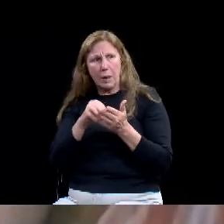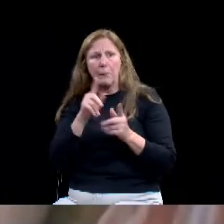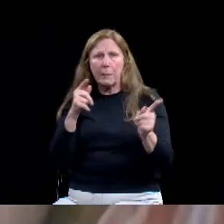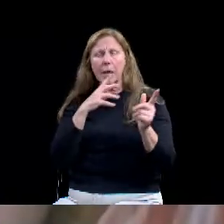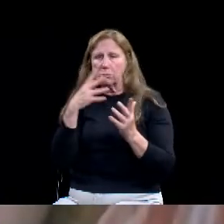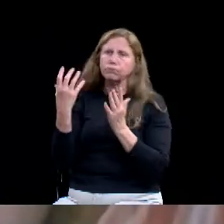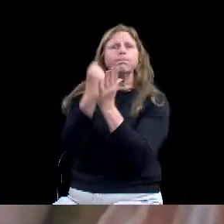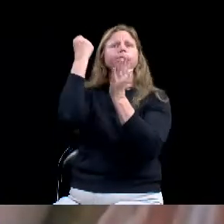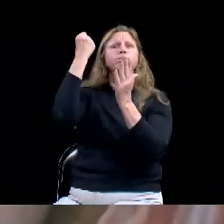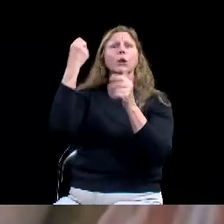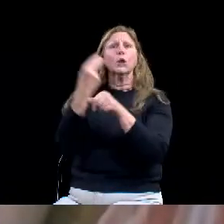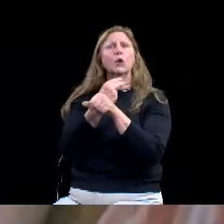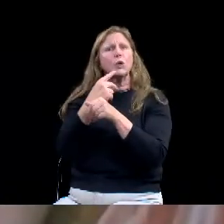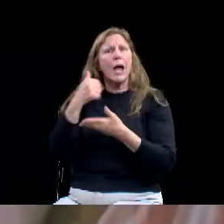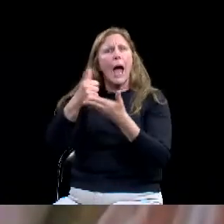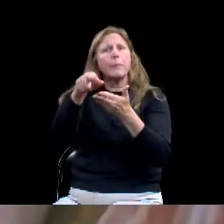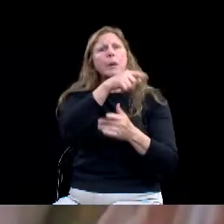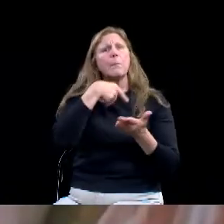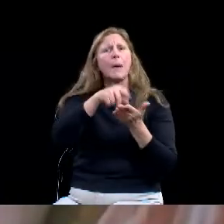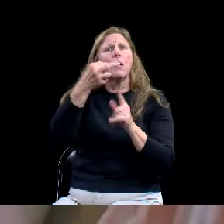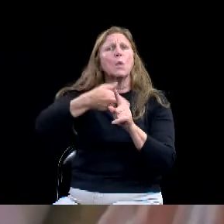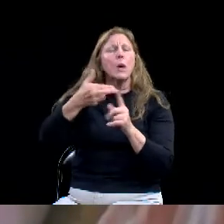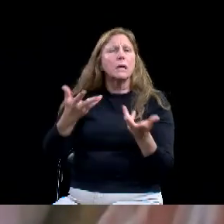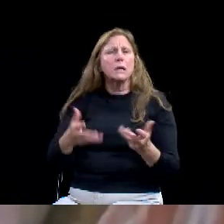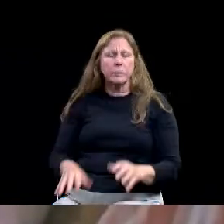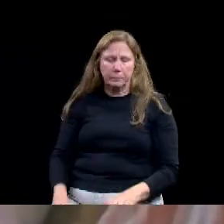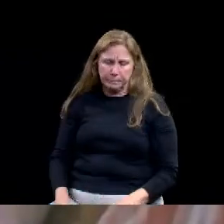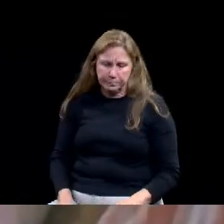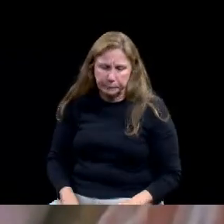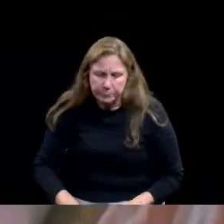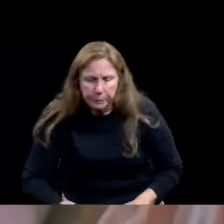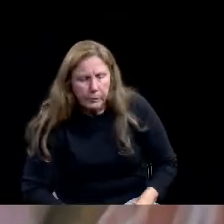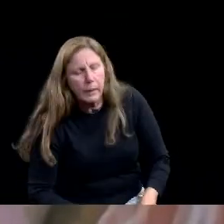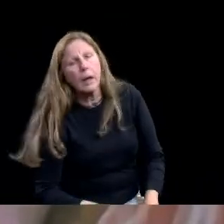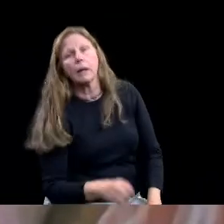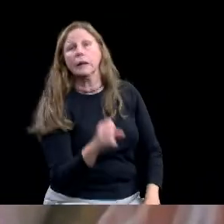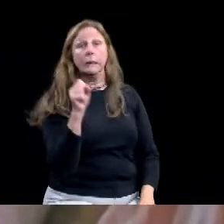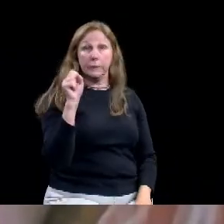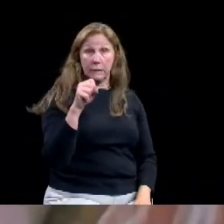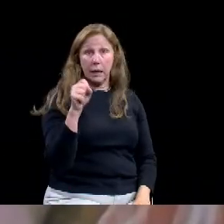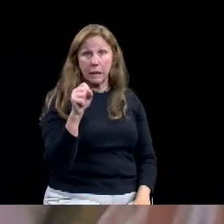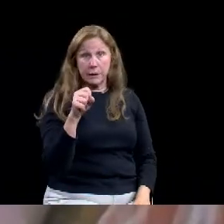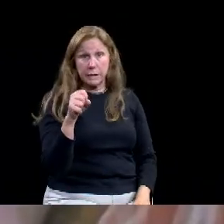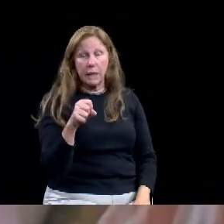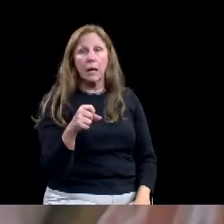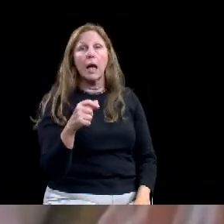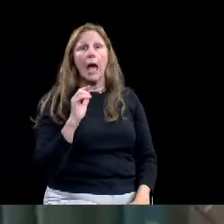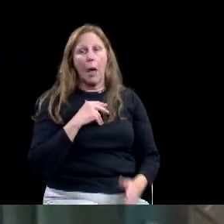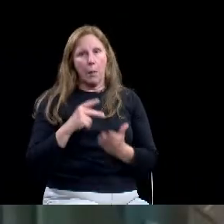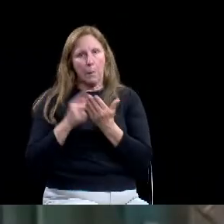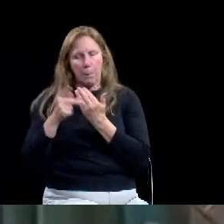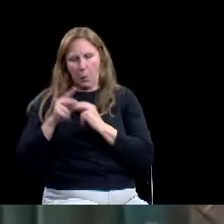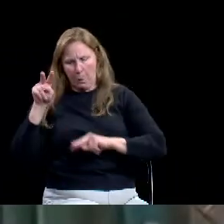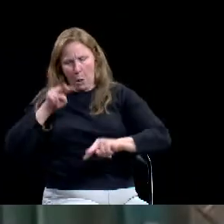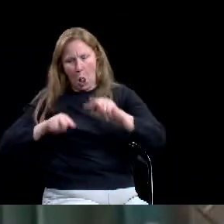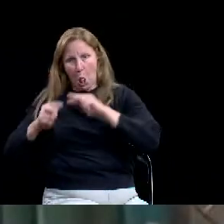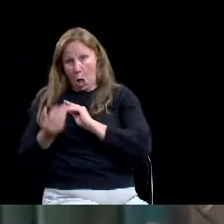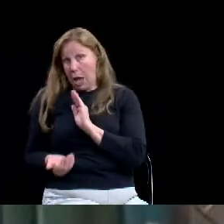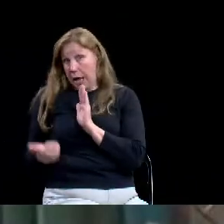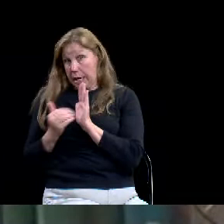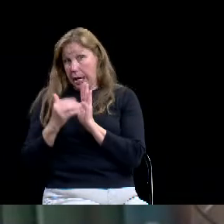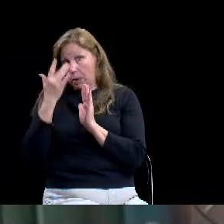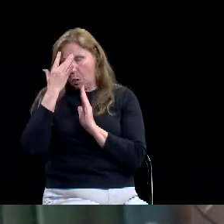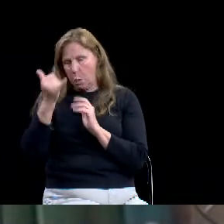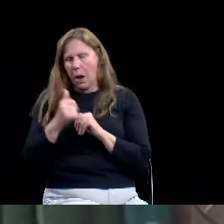our program to see how we can extend our marketing efforts. And so we have put together a marketing plan. Um, and, but also, uh,